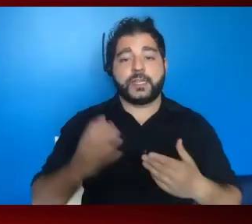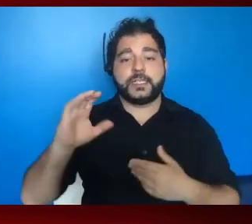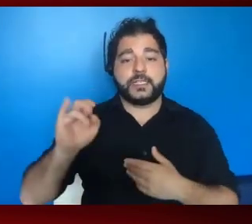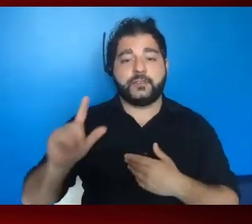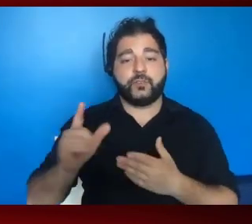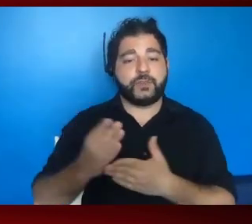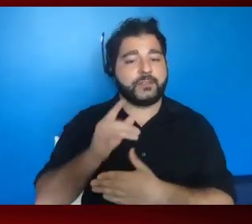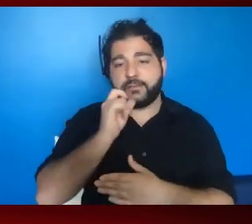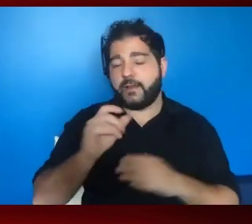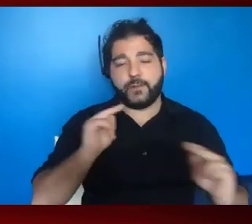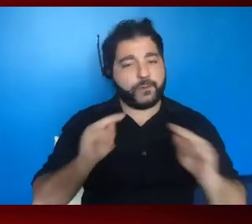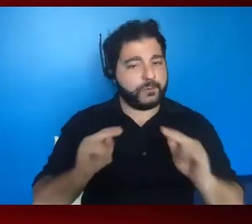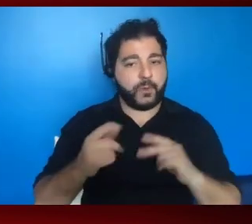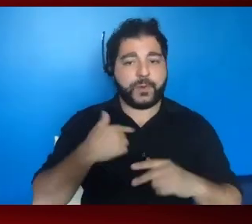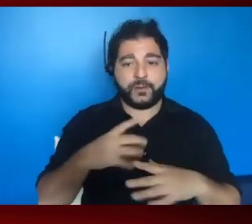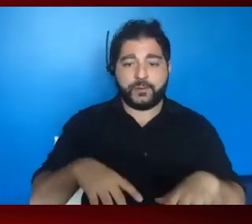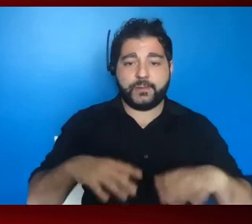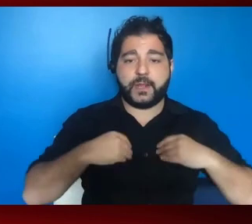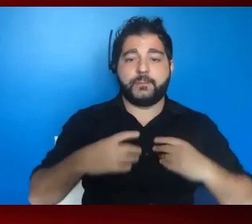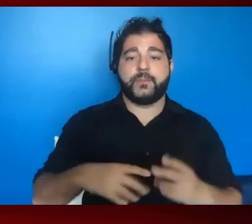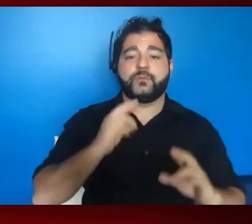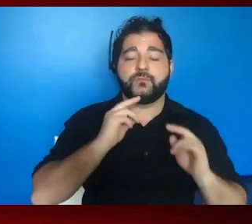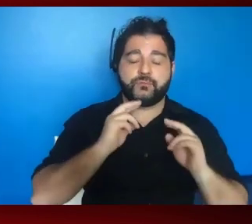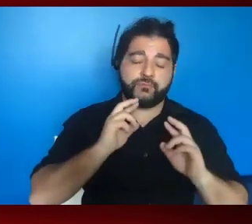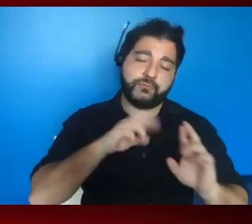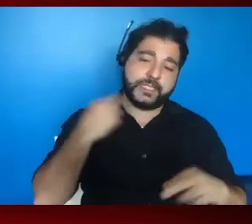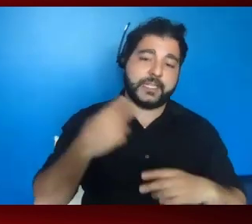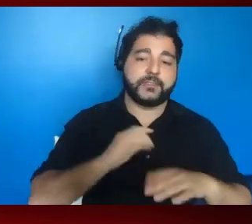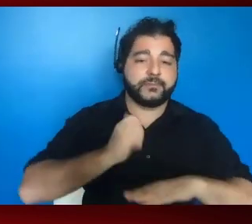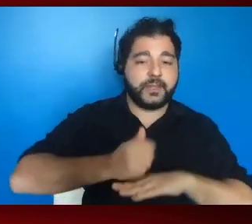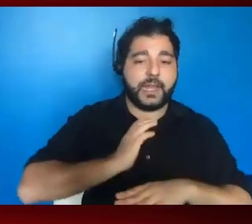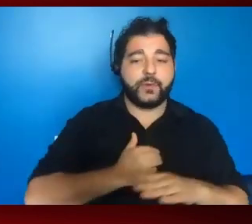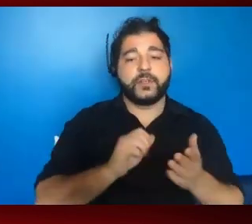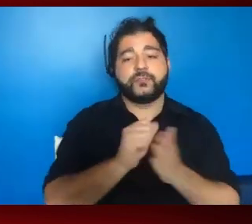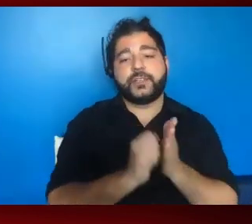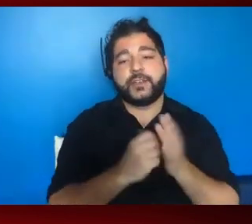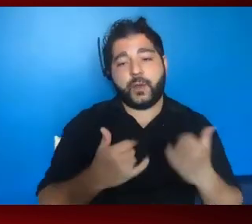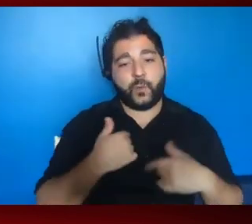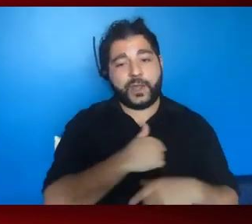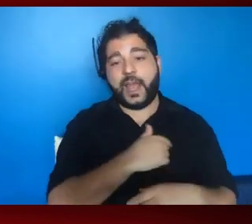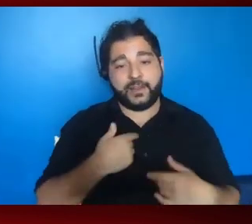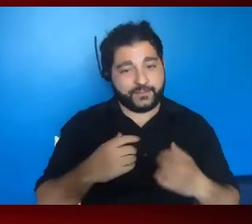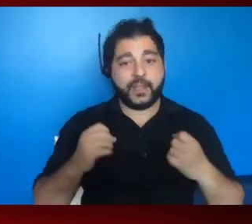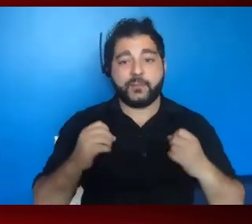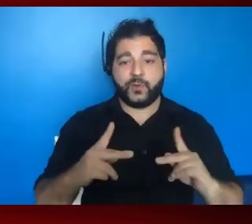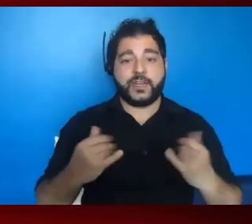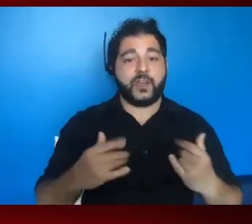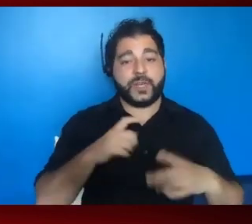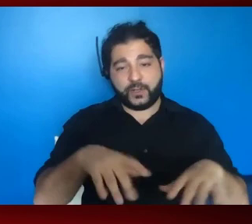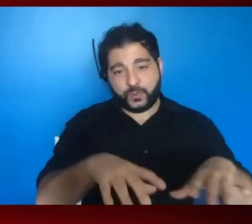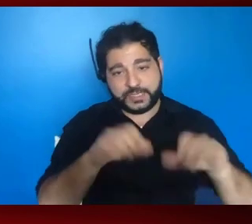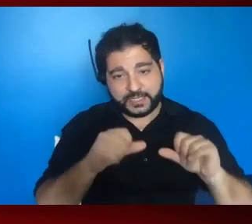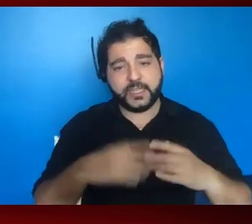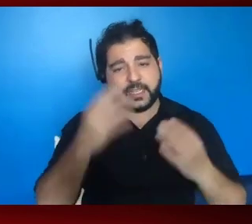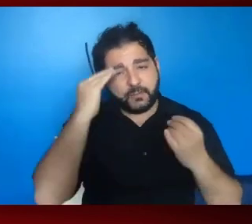negotiable and we need to take the risk and enact our agenda now. We have a window of opportunity and we ought to seize it. Think of all the good that we